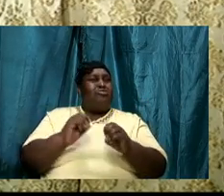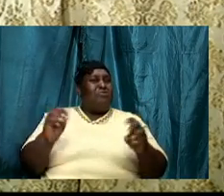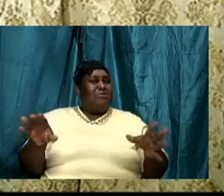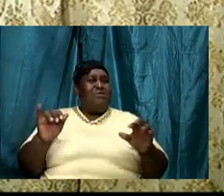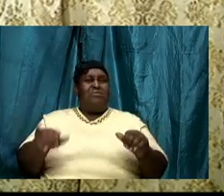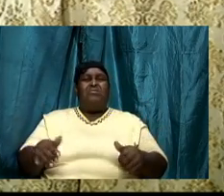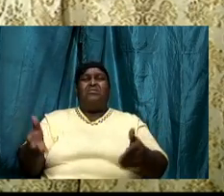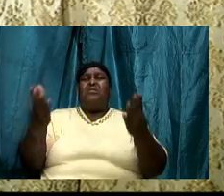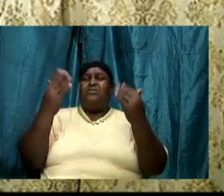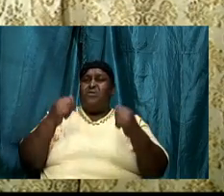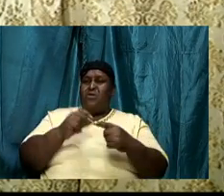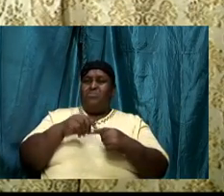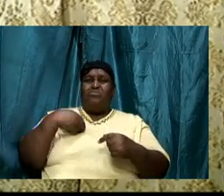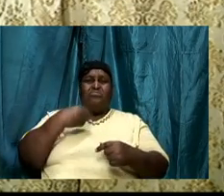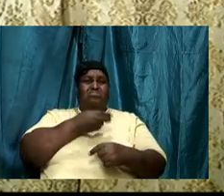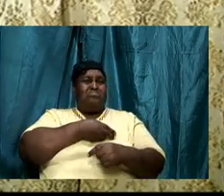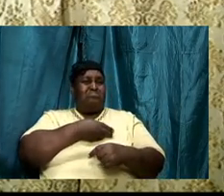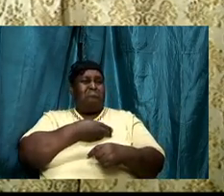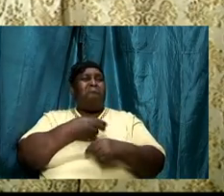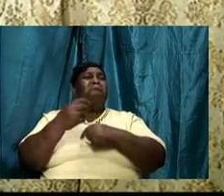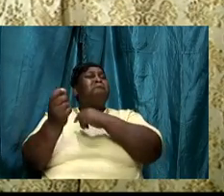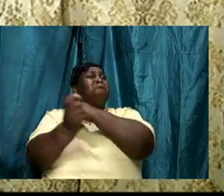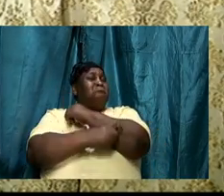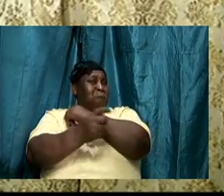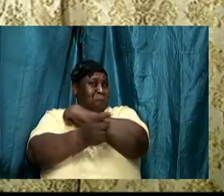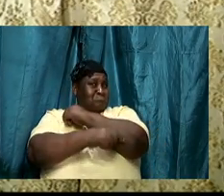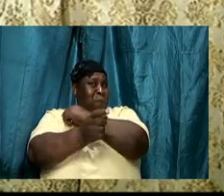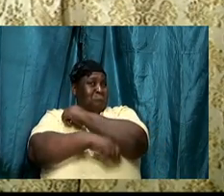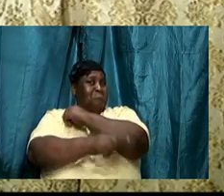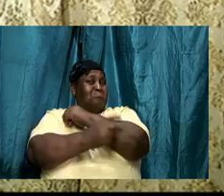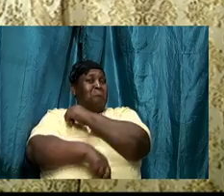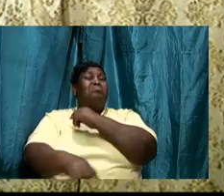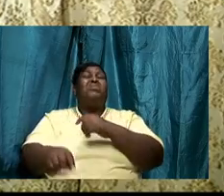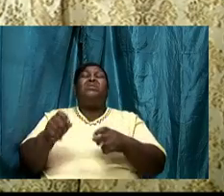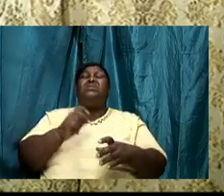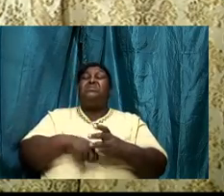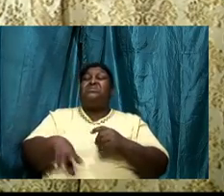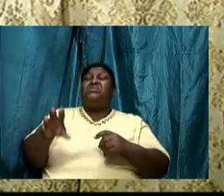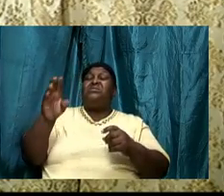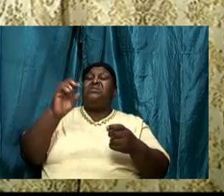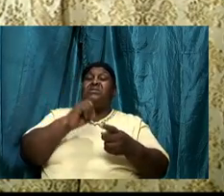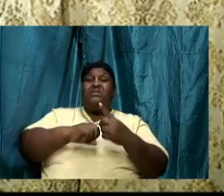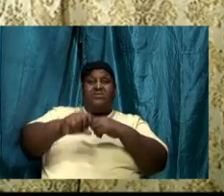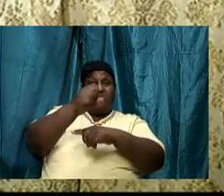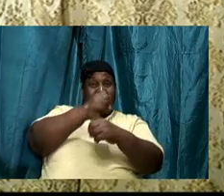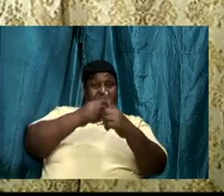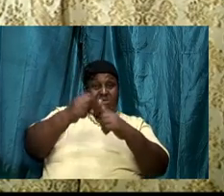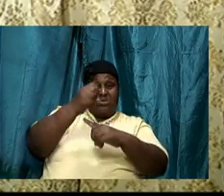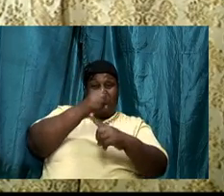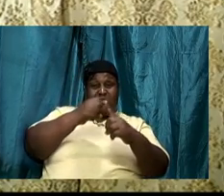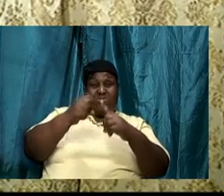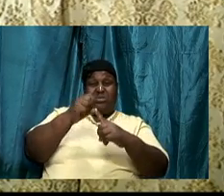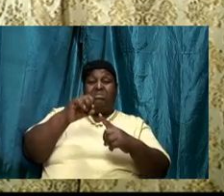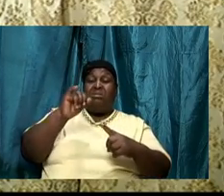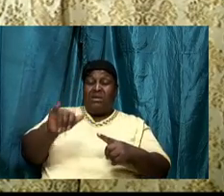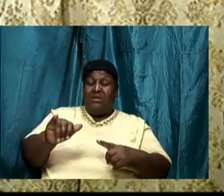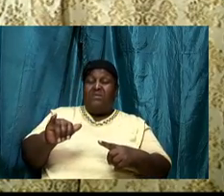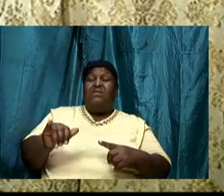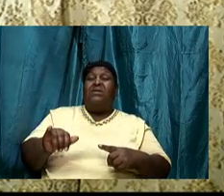us in terms of temptation, in terms of a circumstance or a situation that will